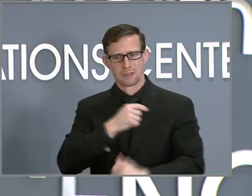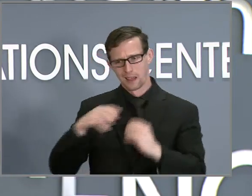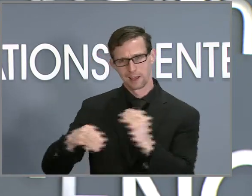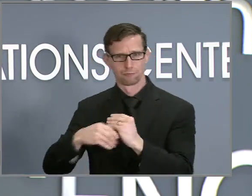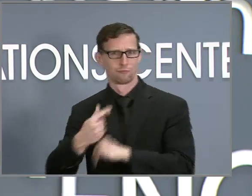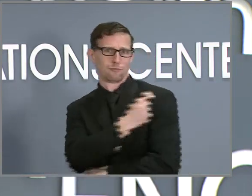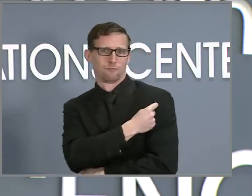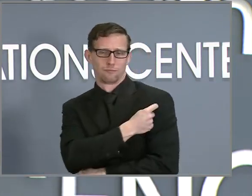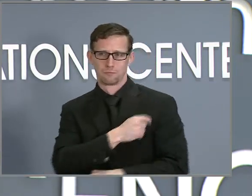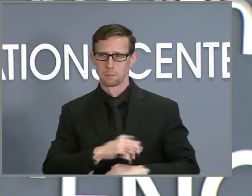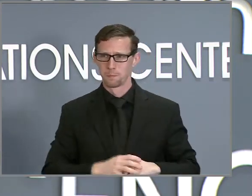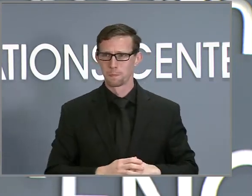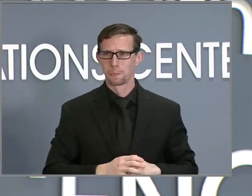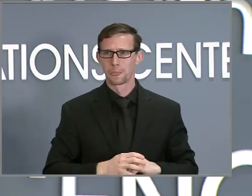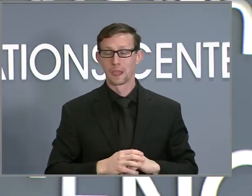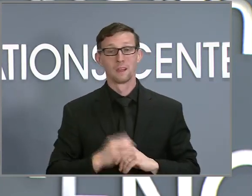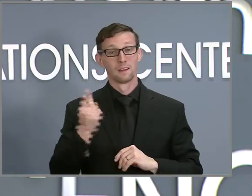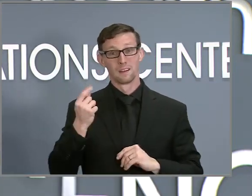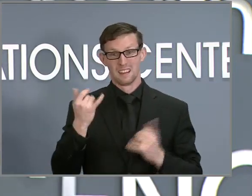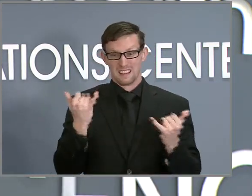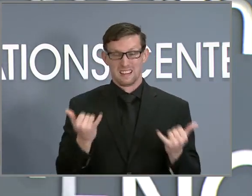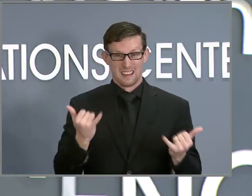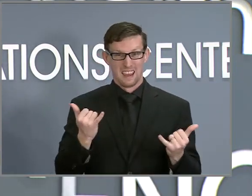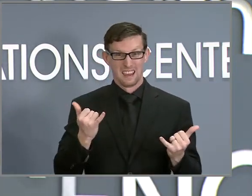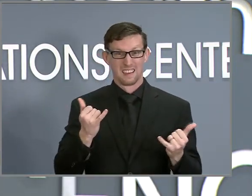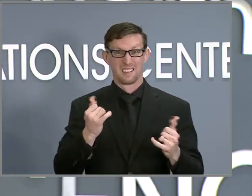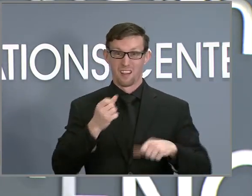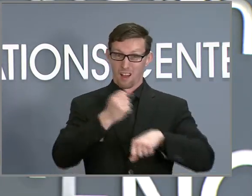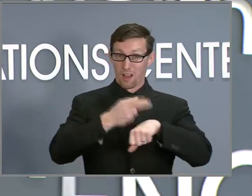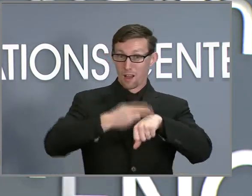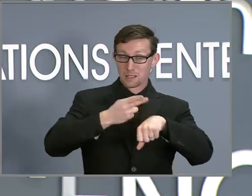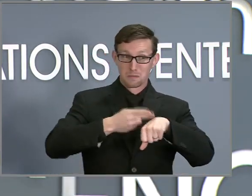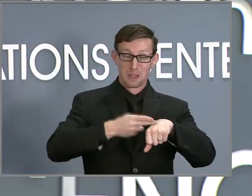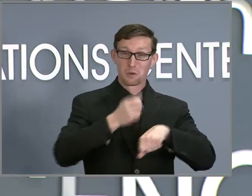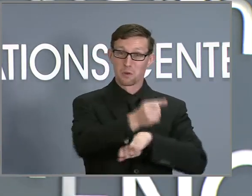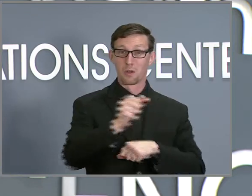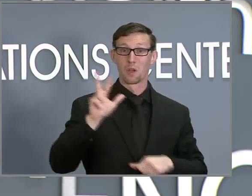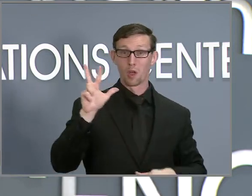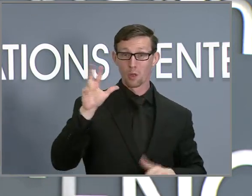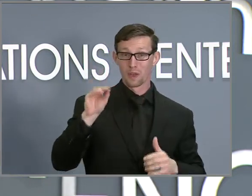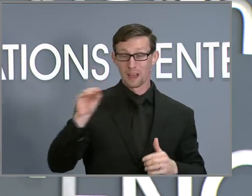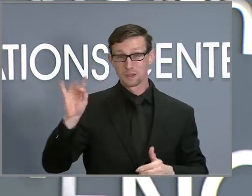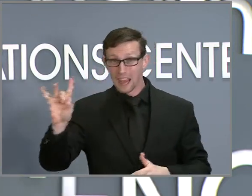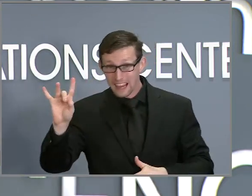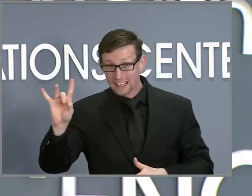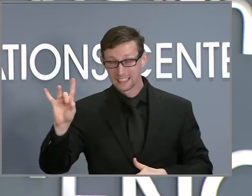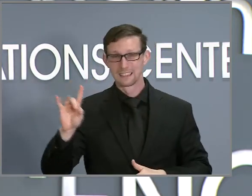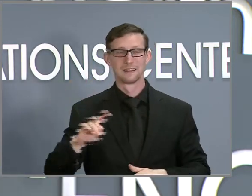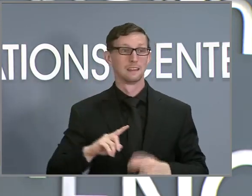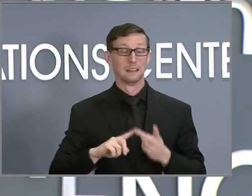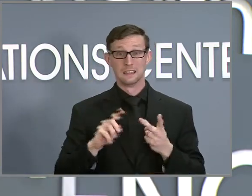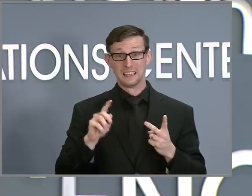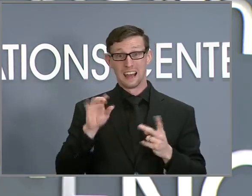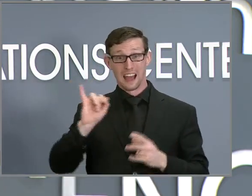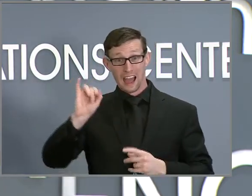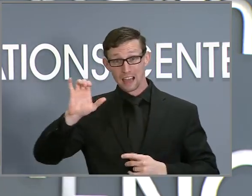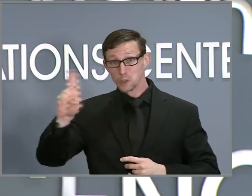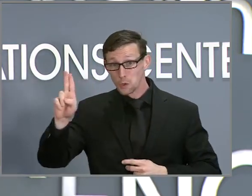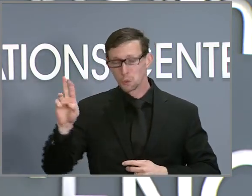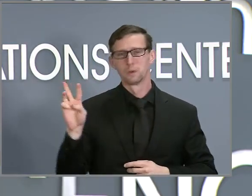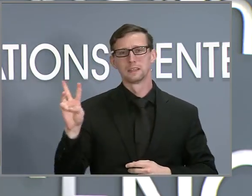As of today, 3,008 people are hospitalized with COVID-19 and 603 people are in the ICU.